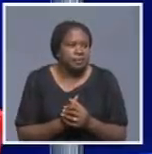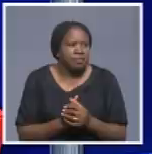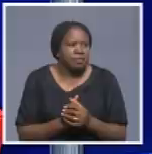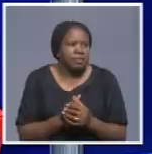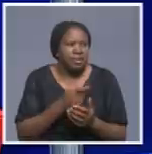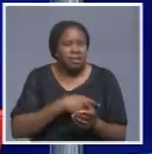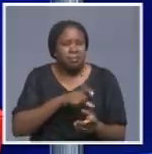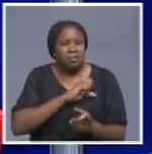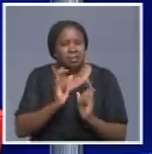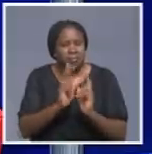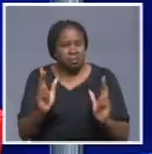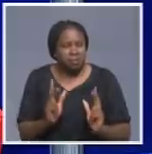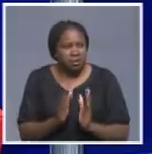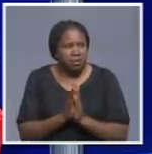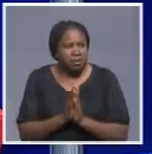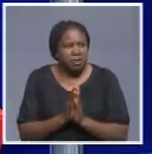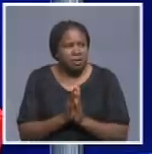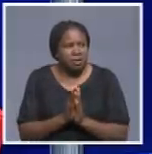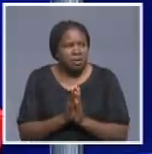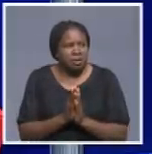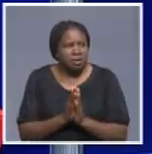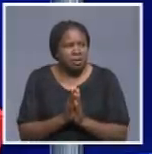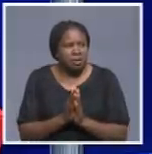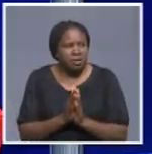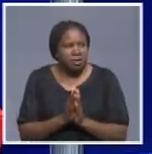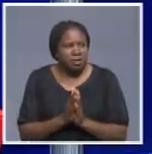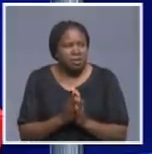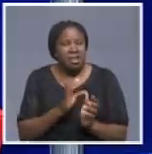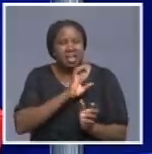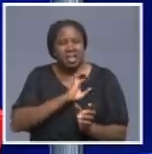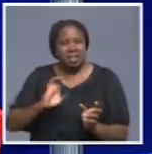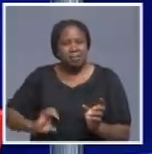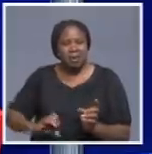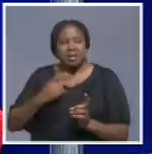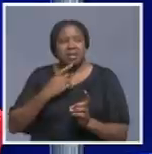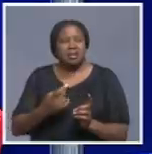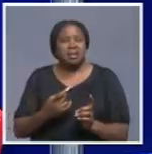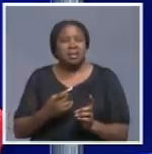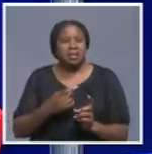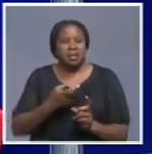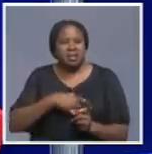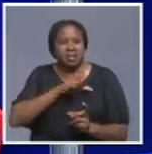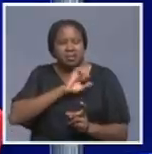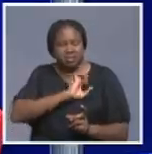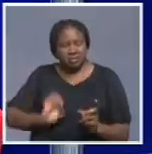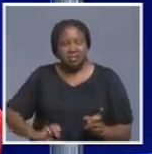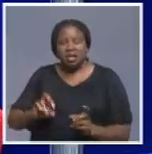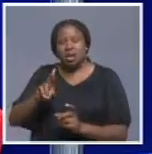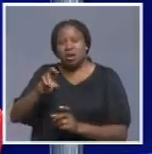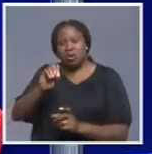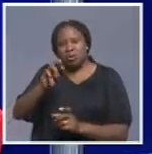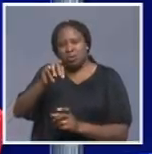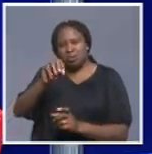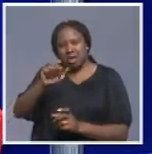citizens. It emerged from the Spanish embassy that they are actually Romanians who passed